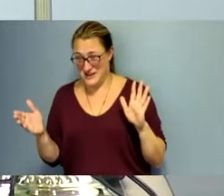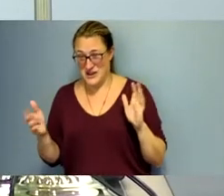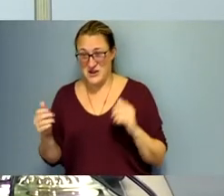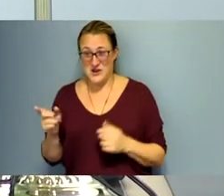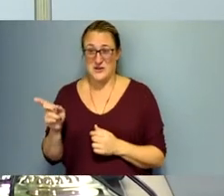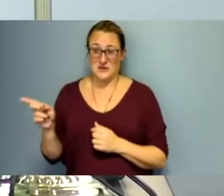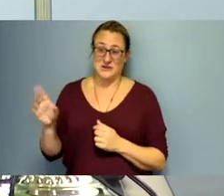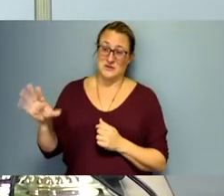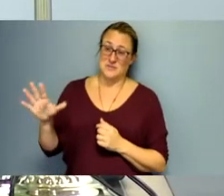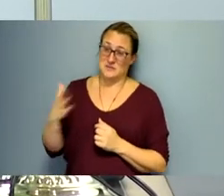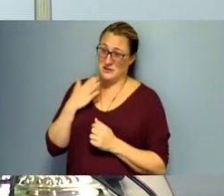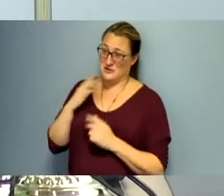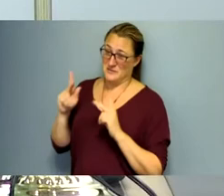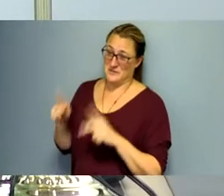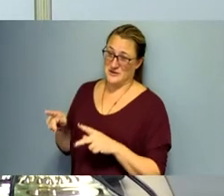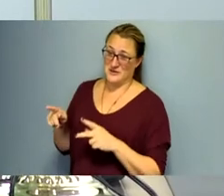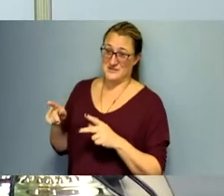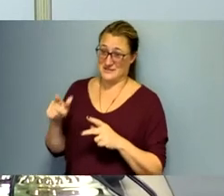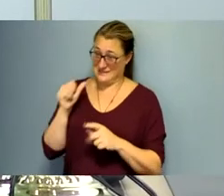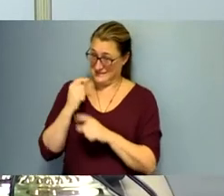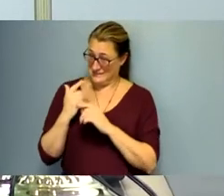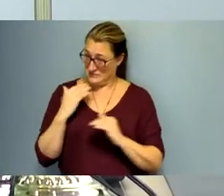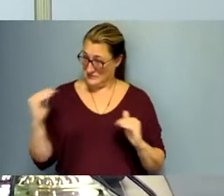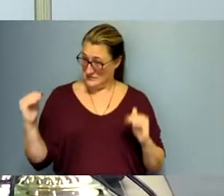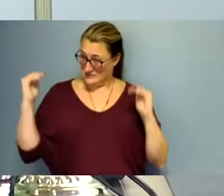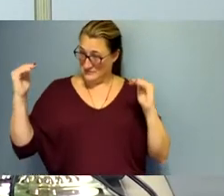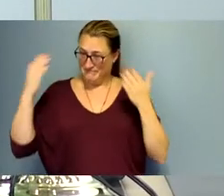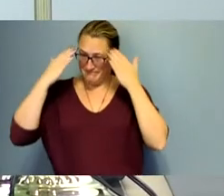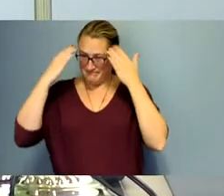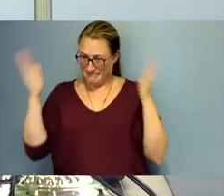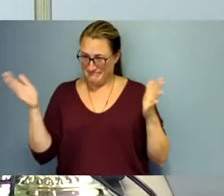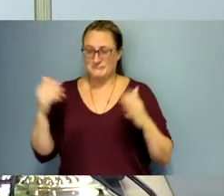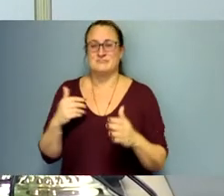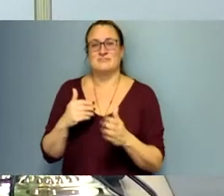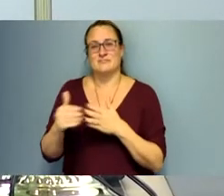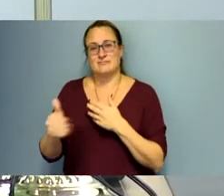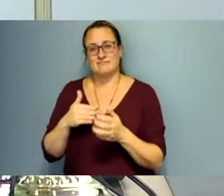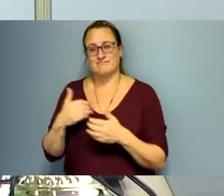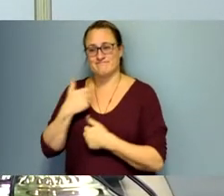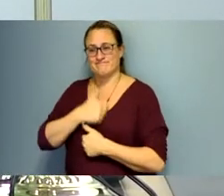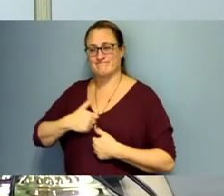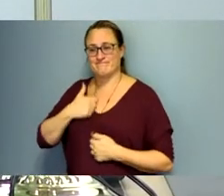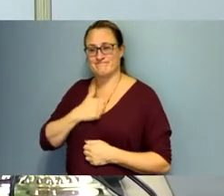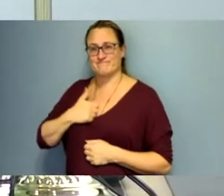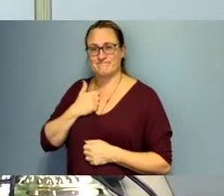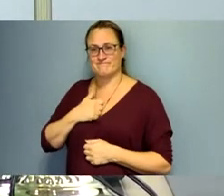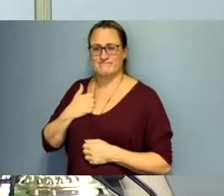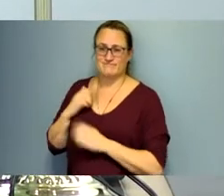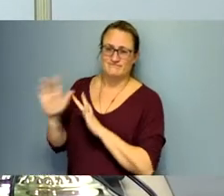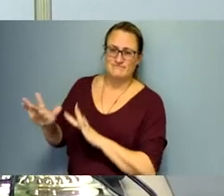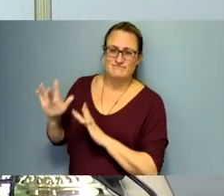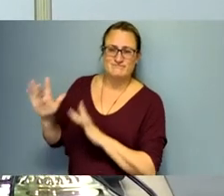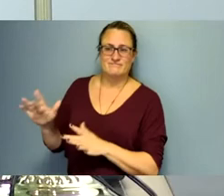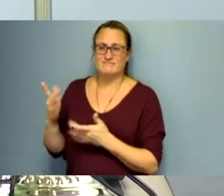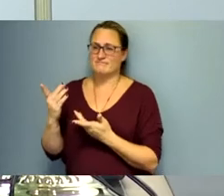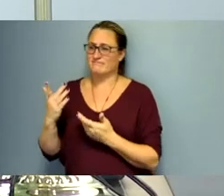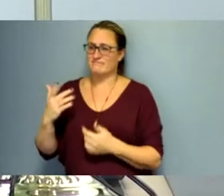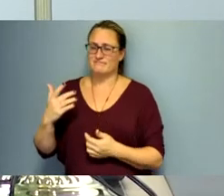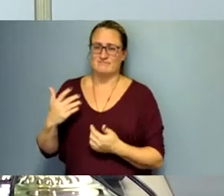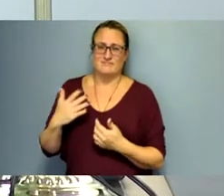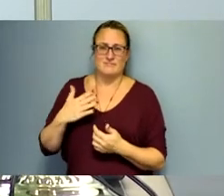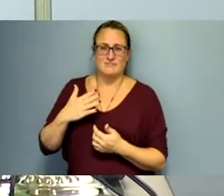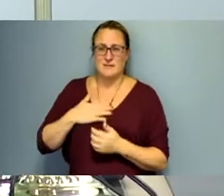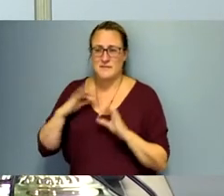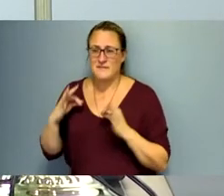high high bar so but um you know certainly the sympathies you know of myself and my family and commissioner